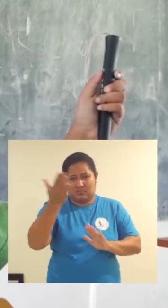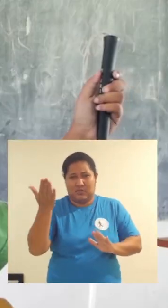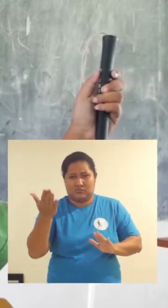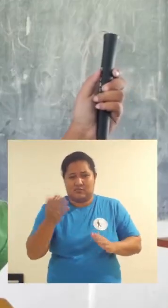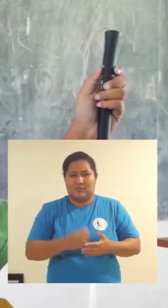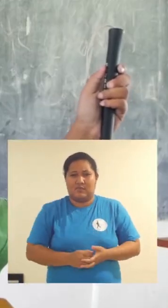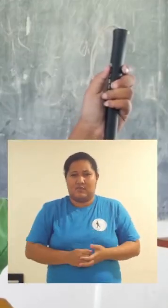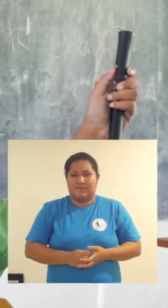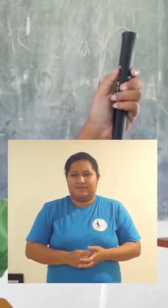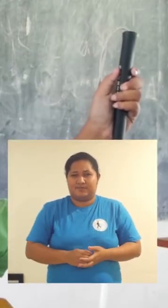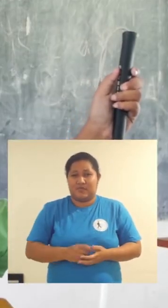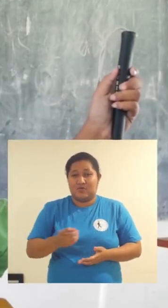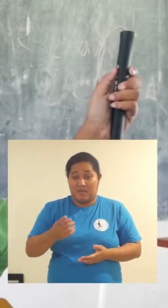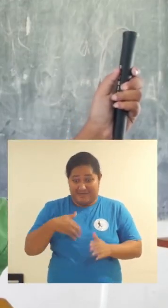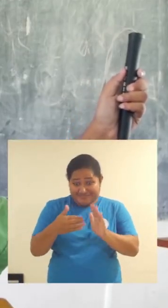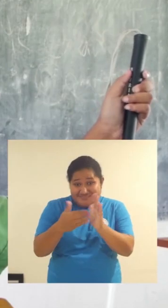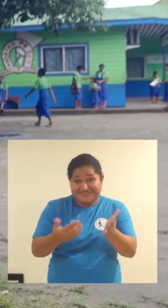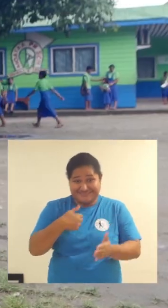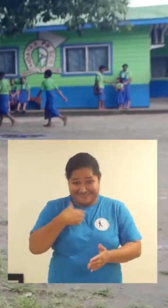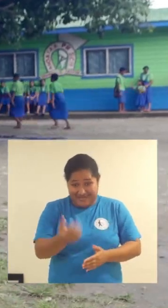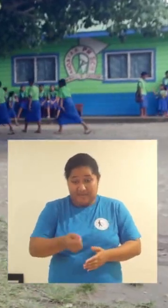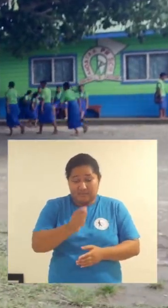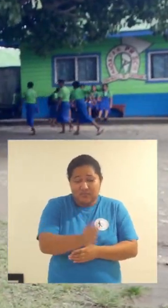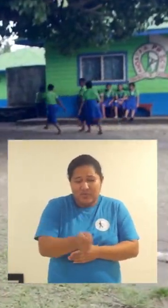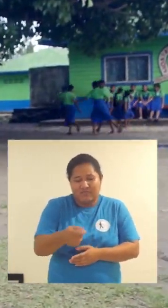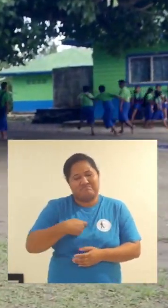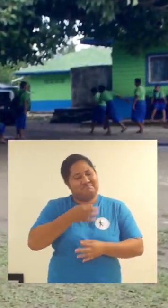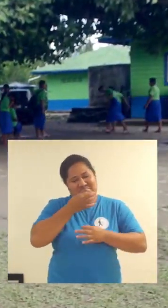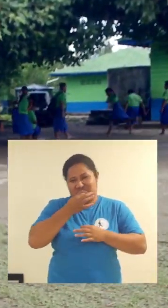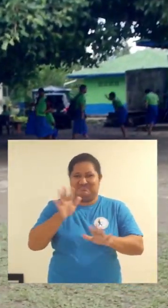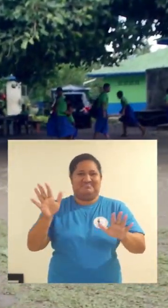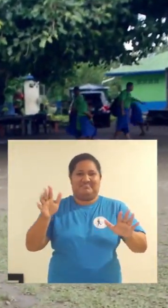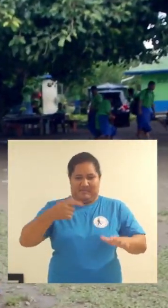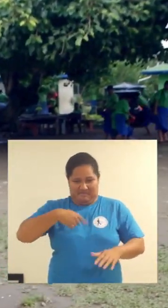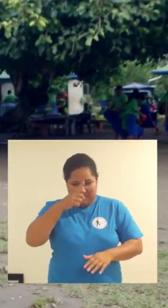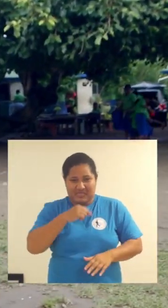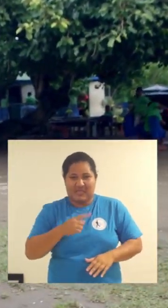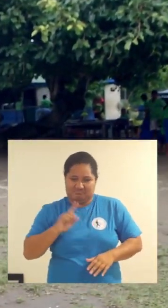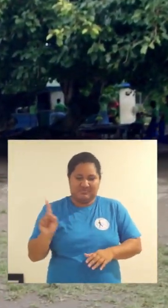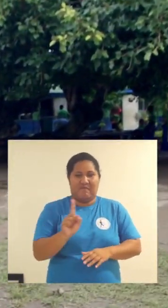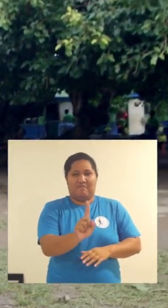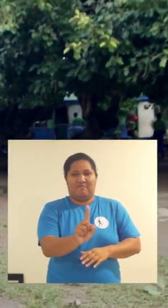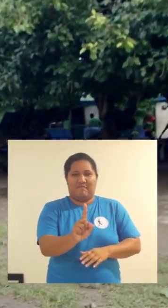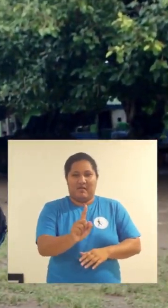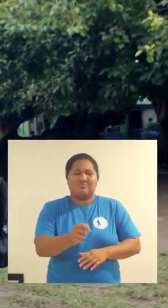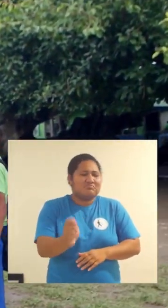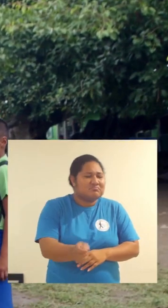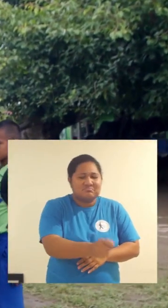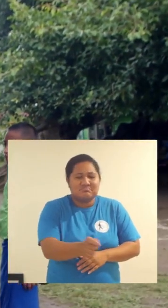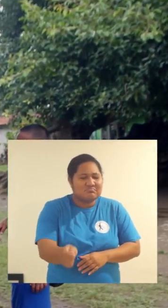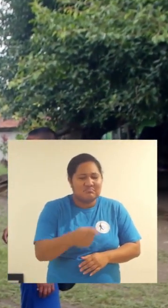had a great job to get in. governor, but it